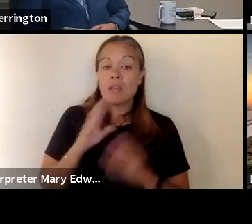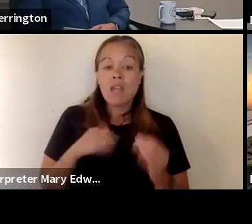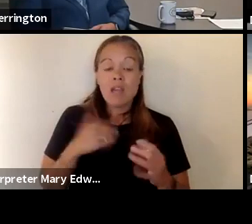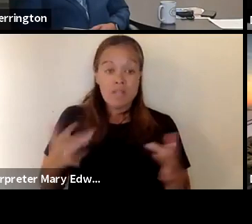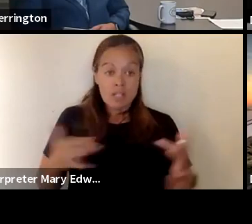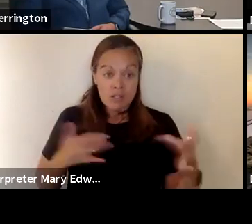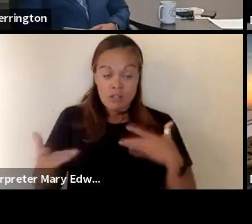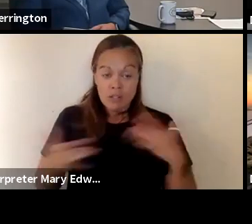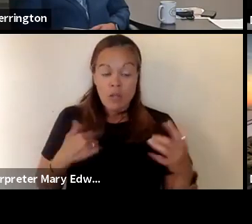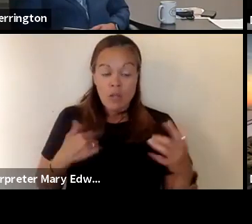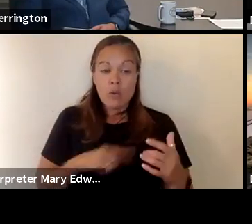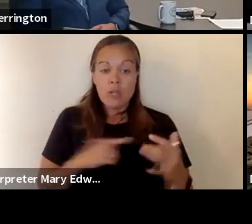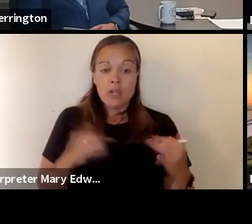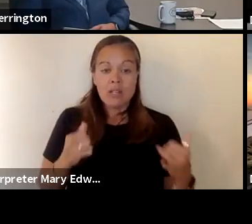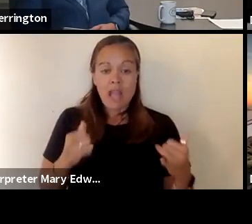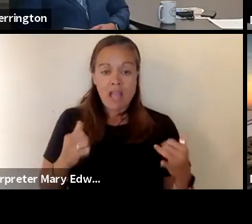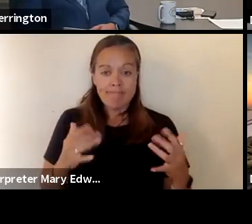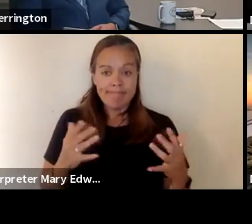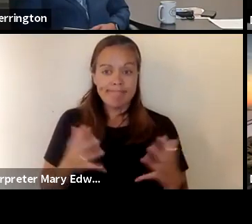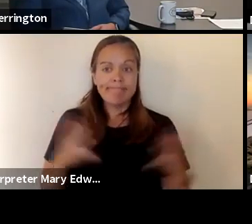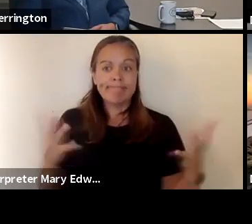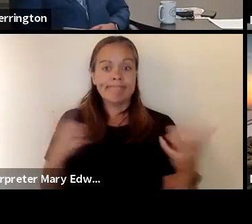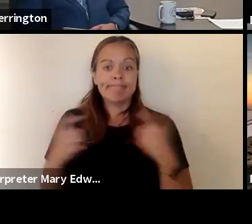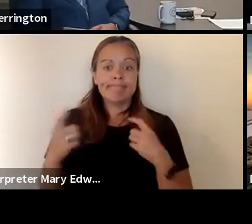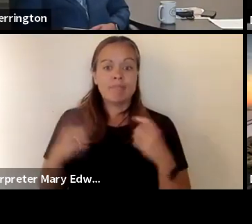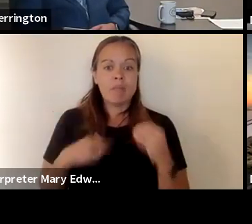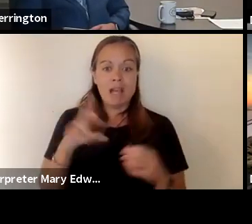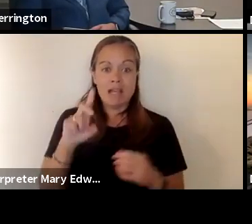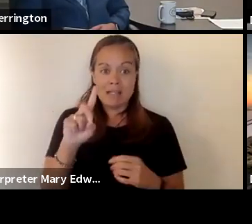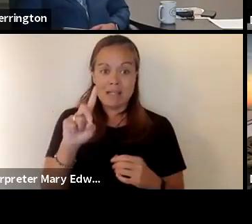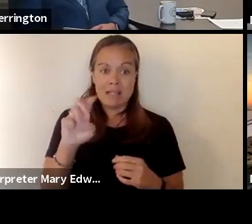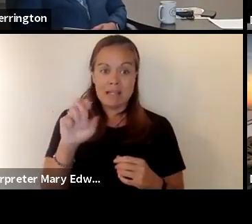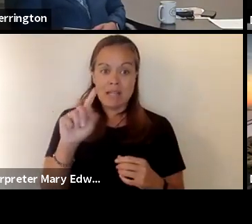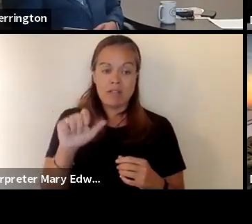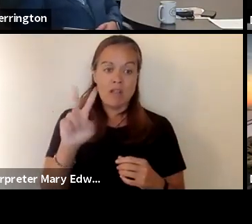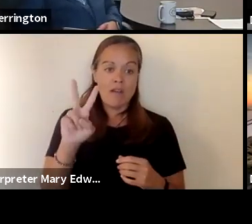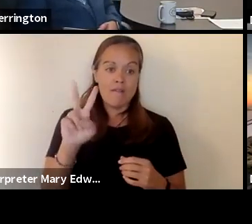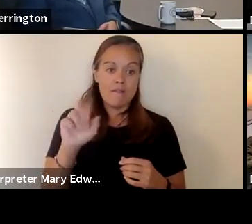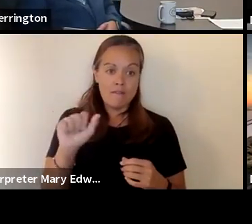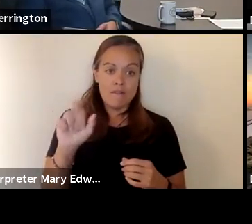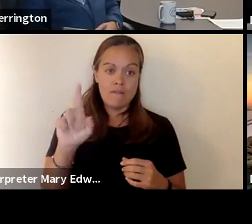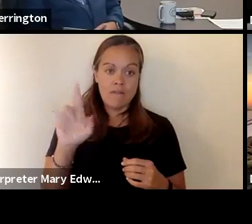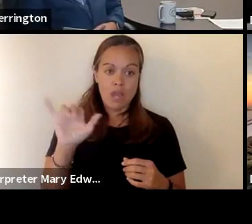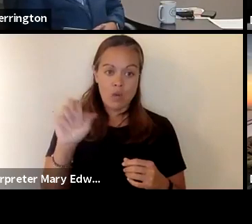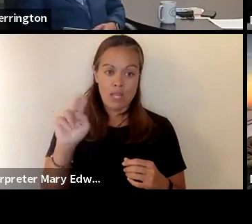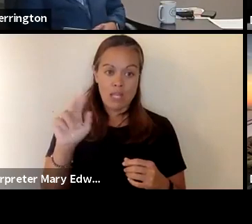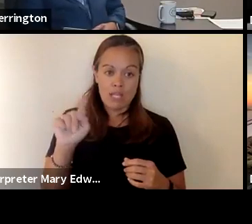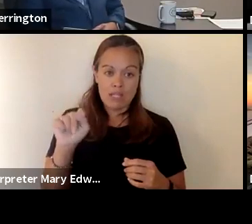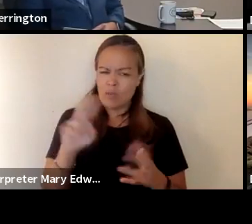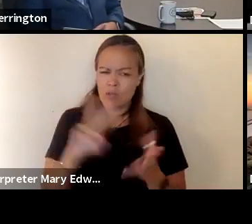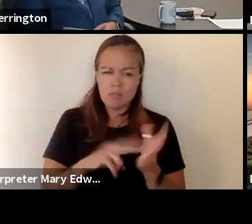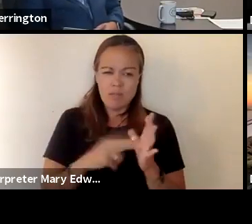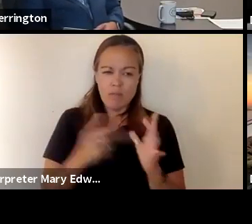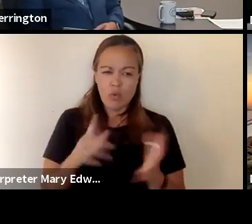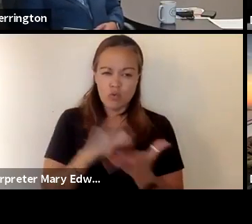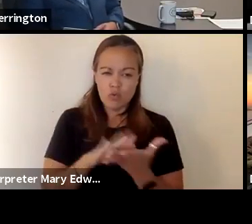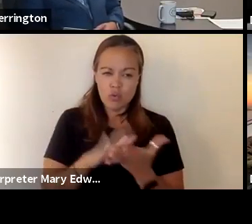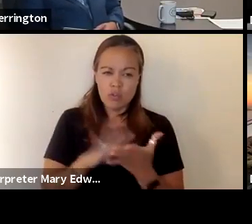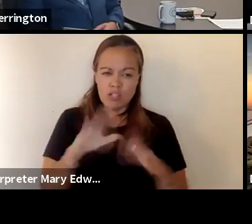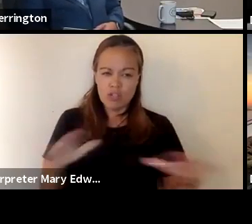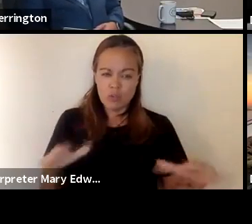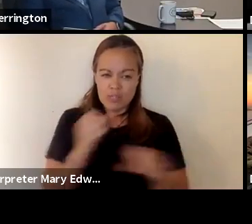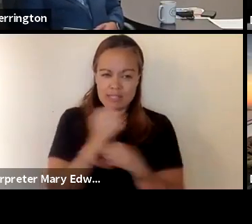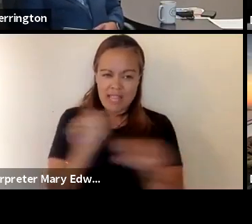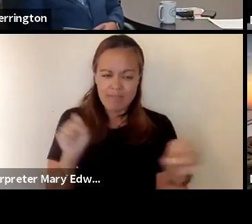concern we are getting a lot of questions about the delta variant and what this means for schools and children's